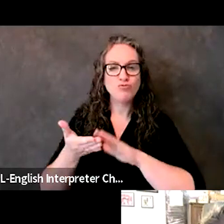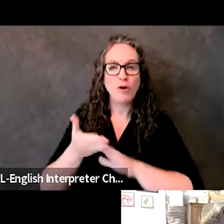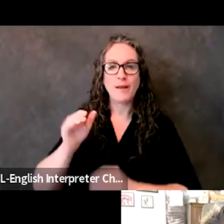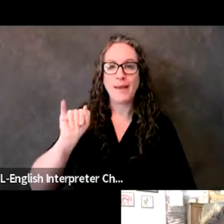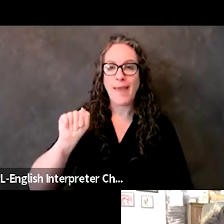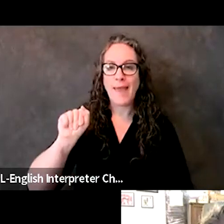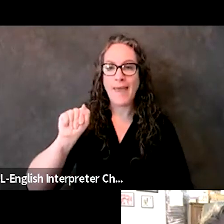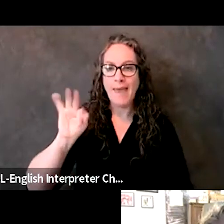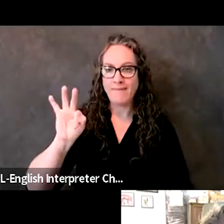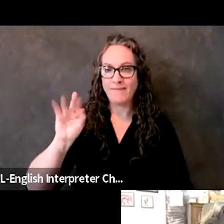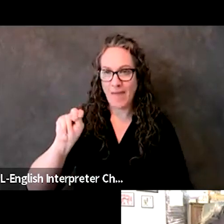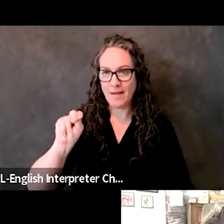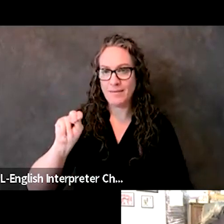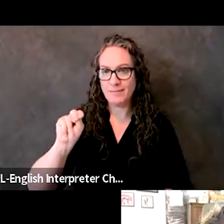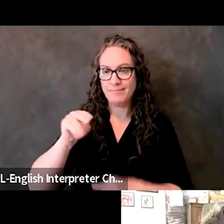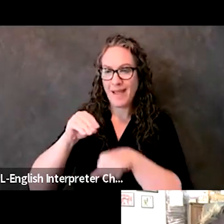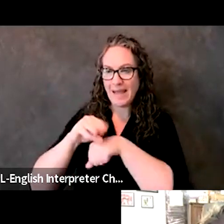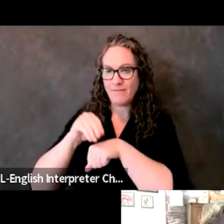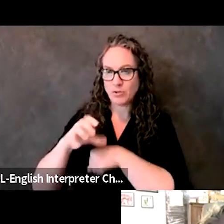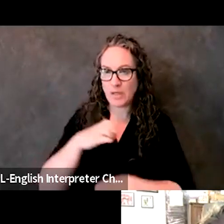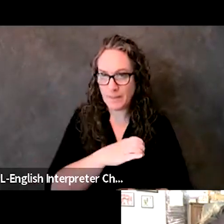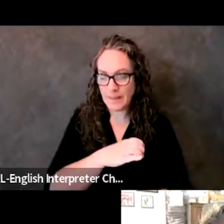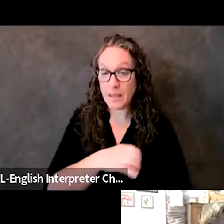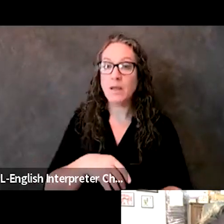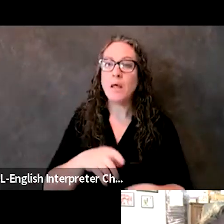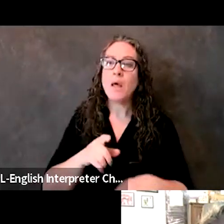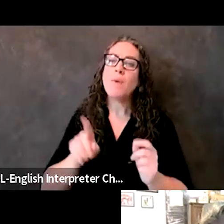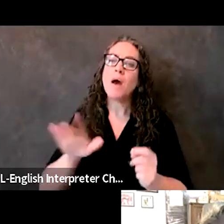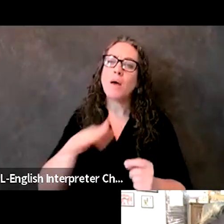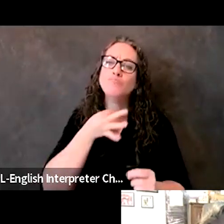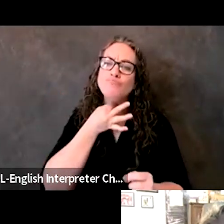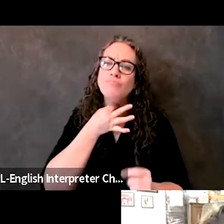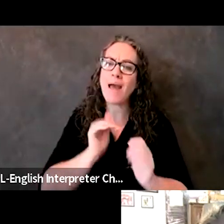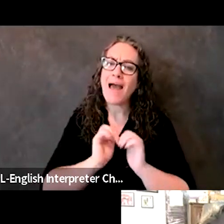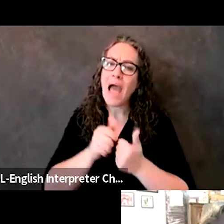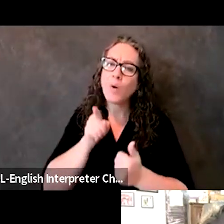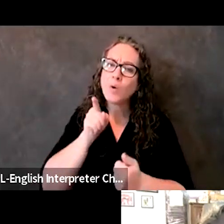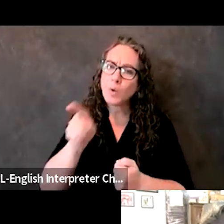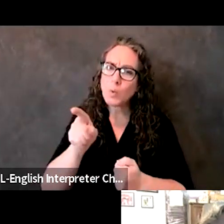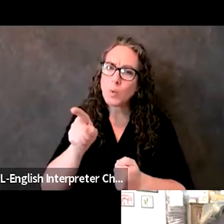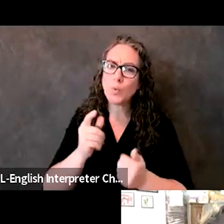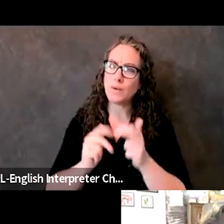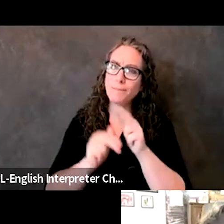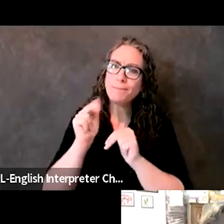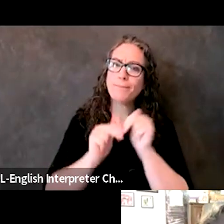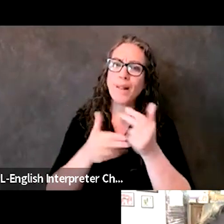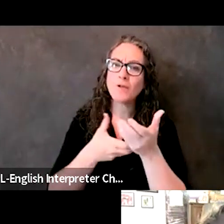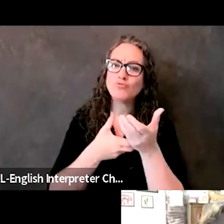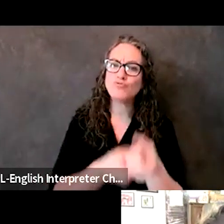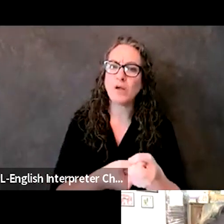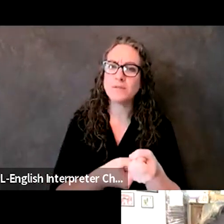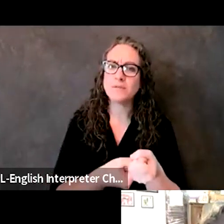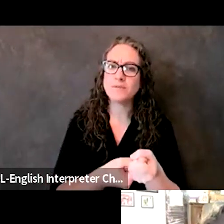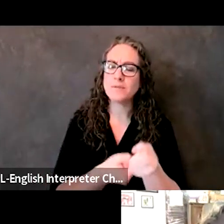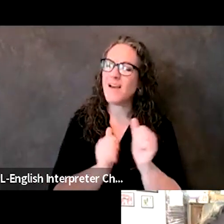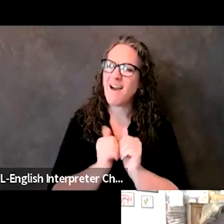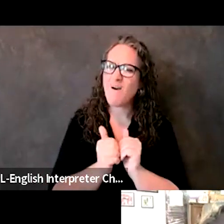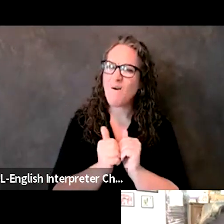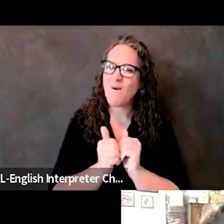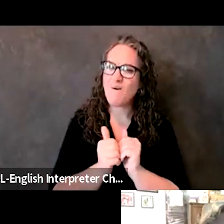And what I want to know is one, how did you build trust? Right? Because I know that that was a challenge.